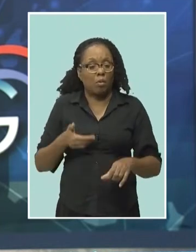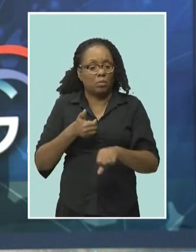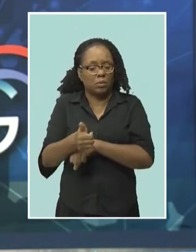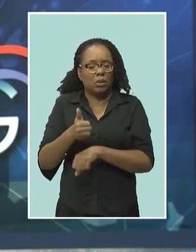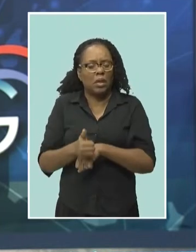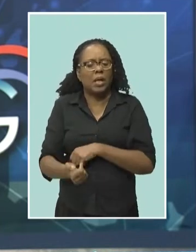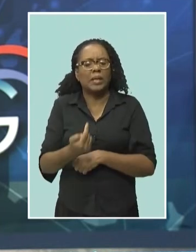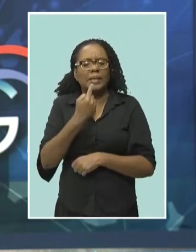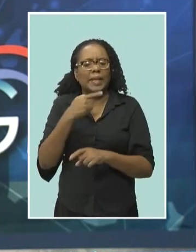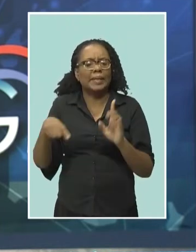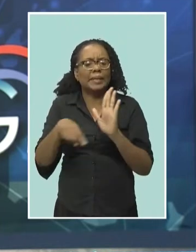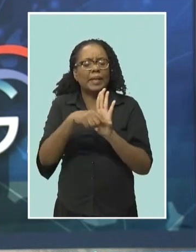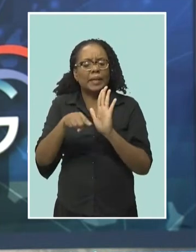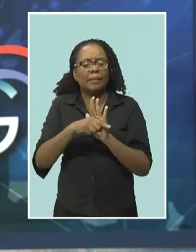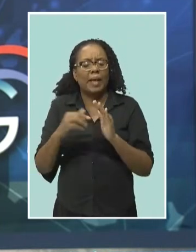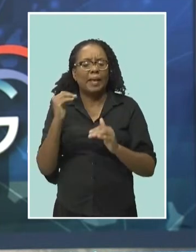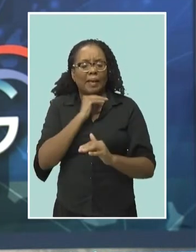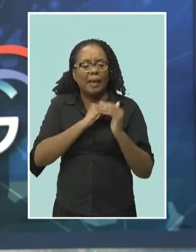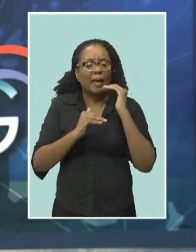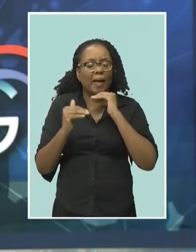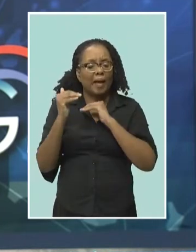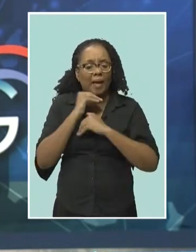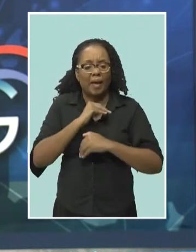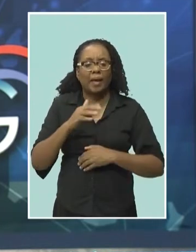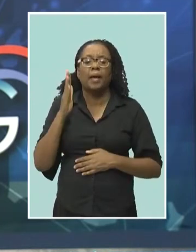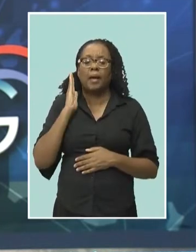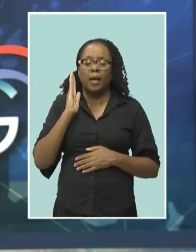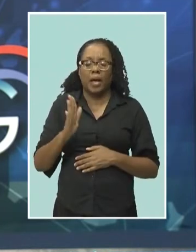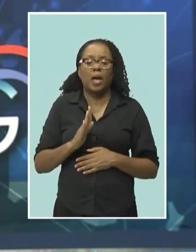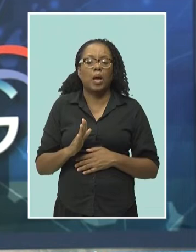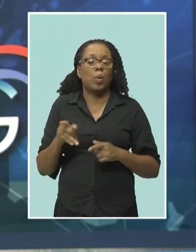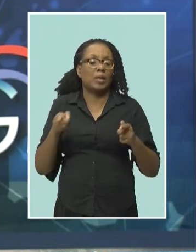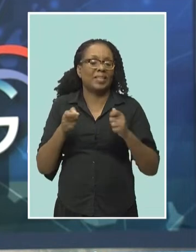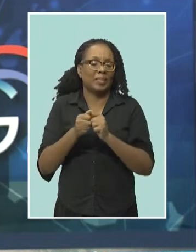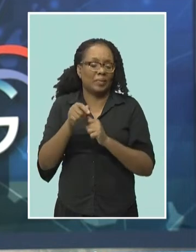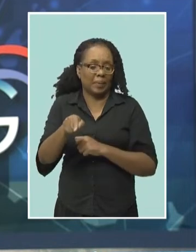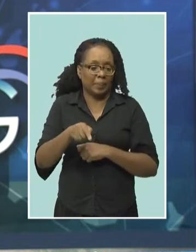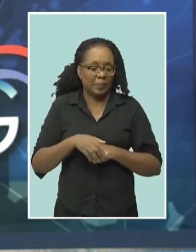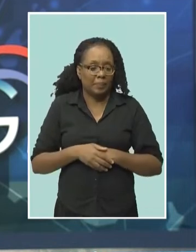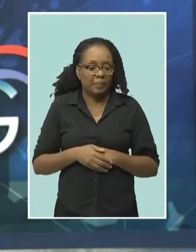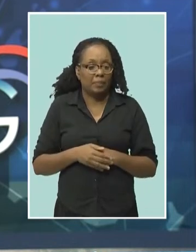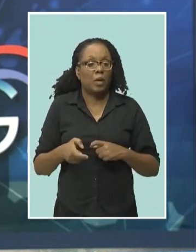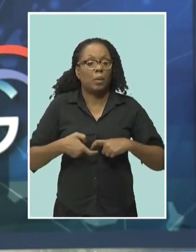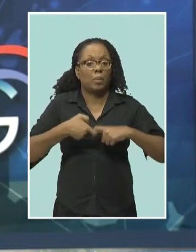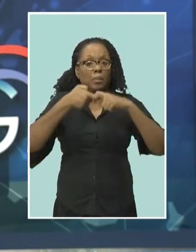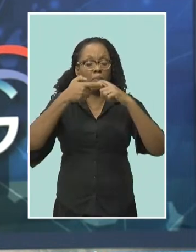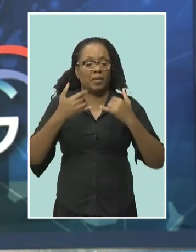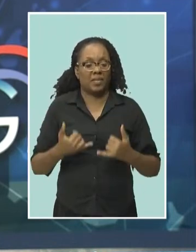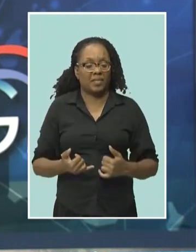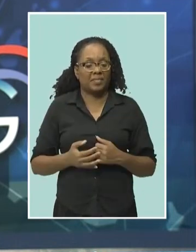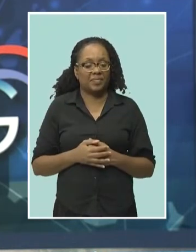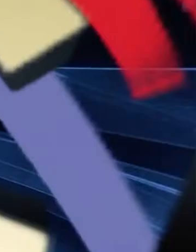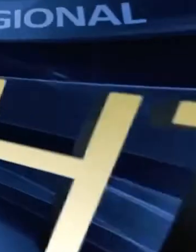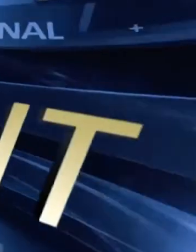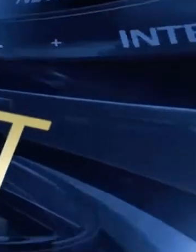malign the reputation and integrity of the company or its people. We're back after the break with more news.